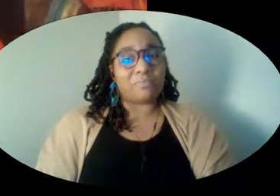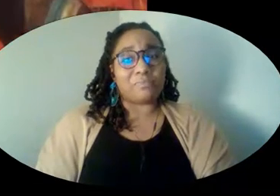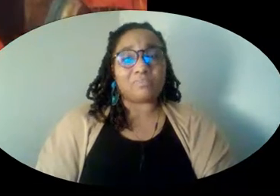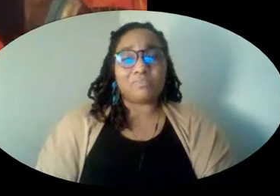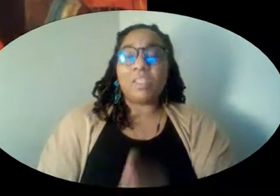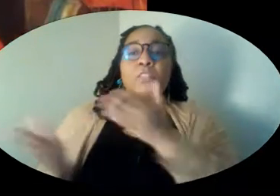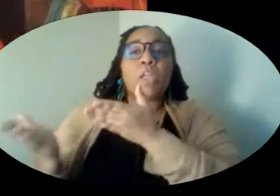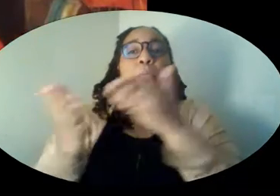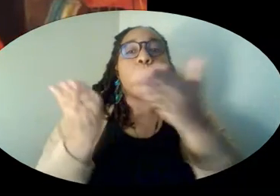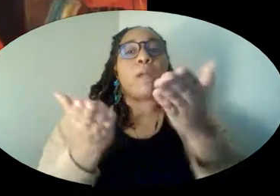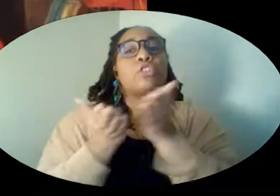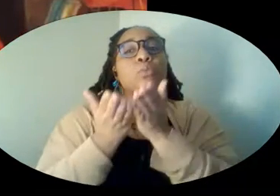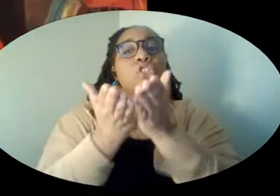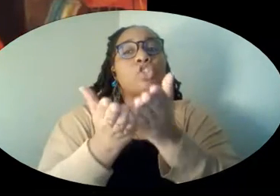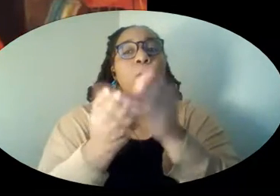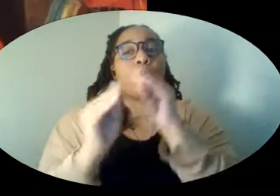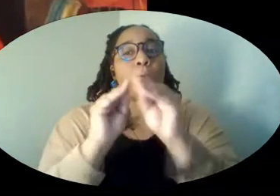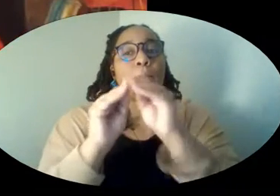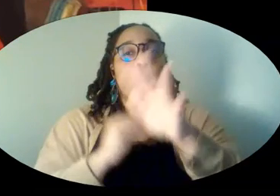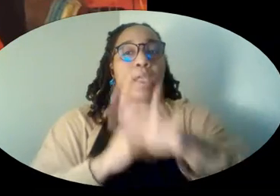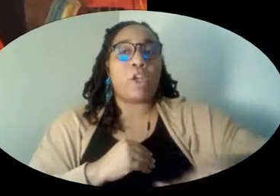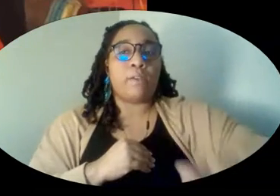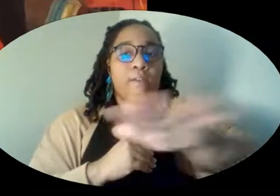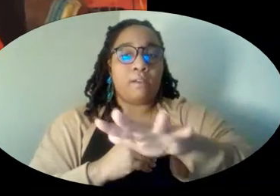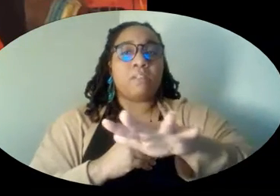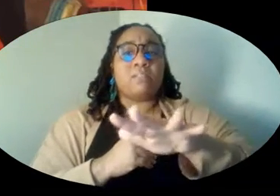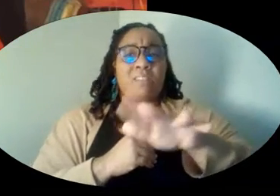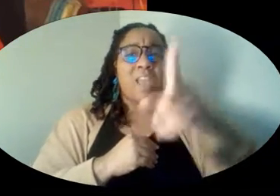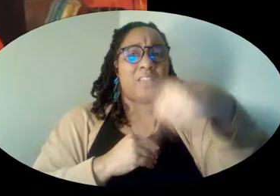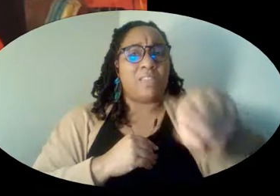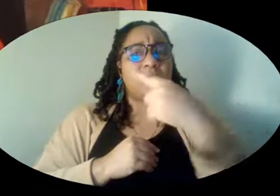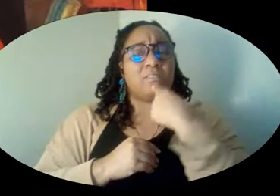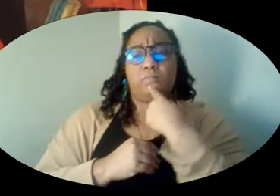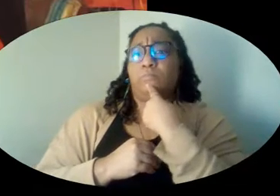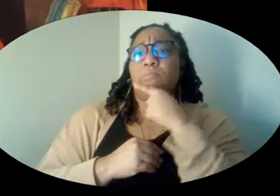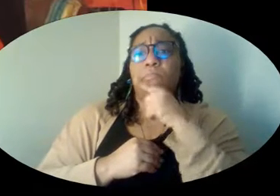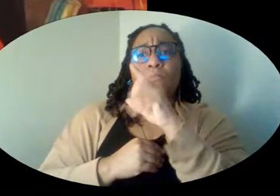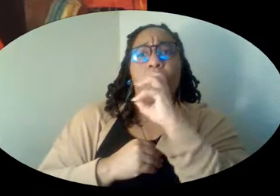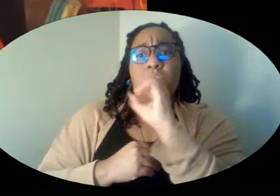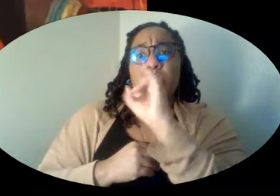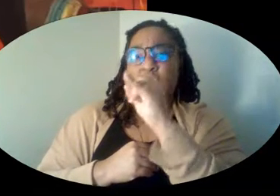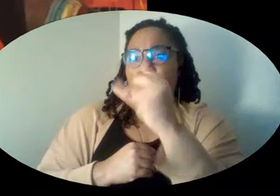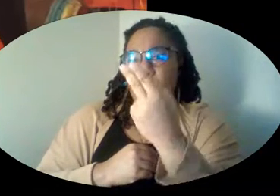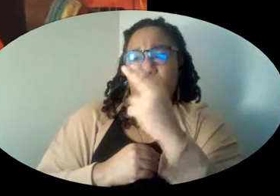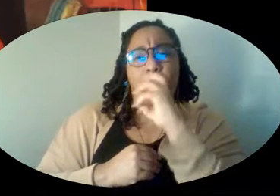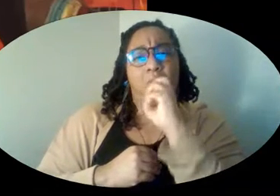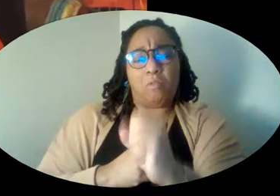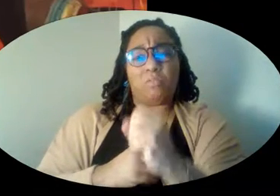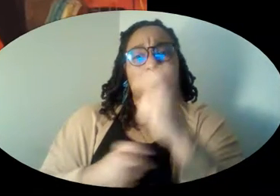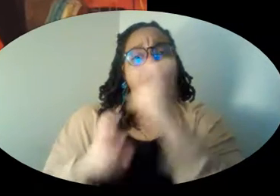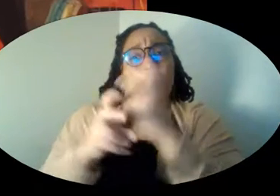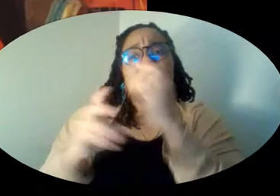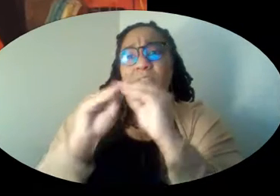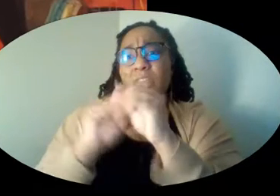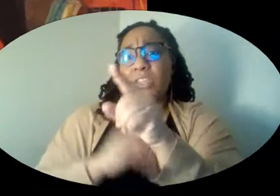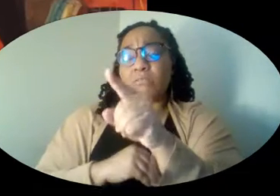They took it to Cadell's ship repair yard in Staten Island. Even there they said, she is old. It will be hard